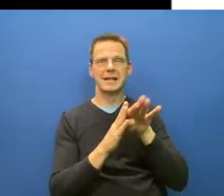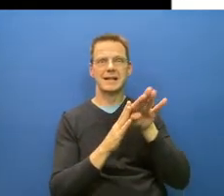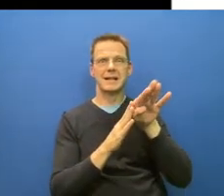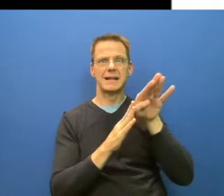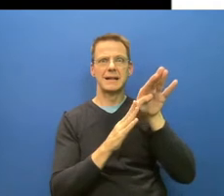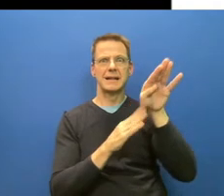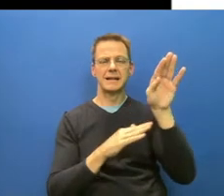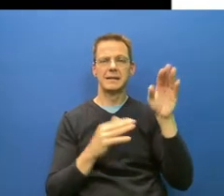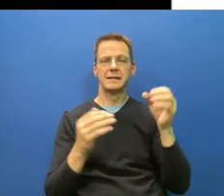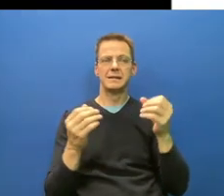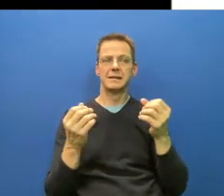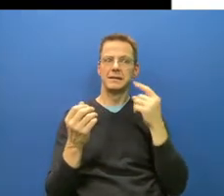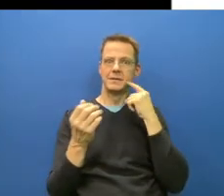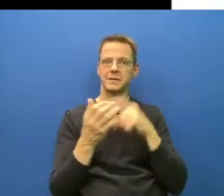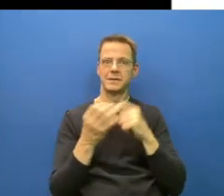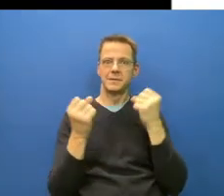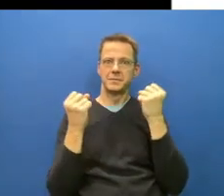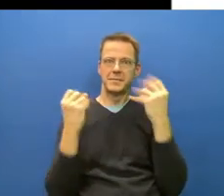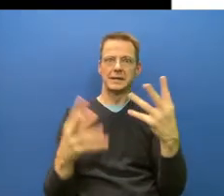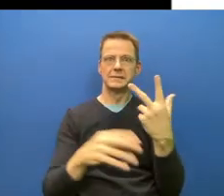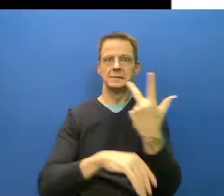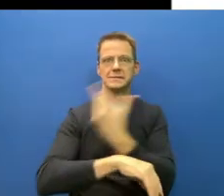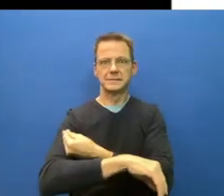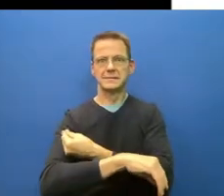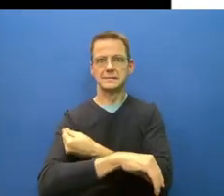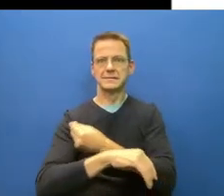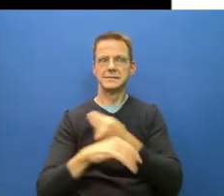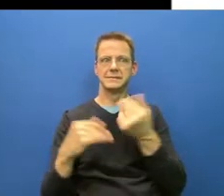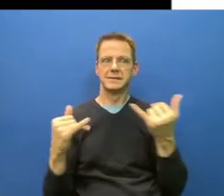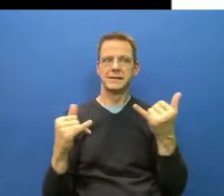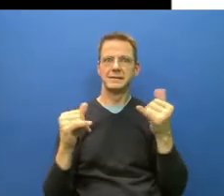really, really, really use this tool. Next slide.